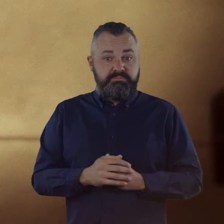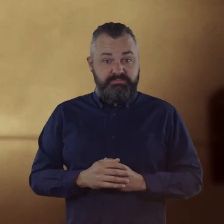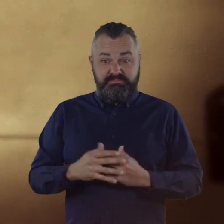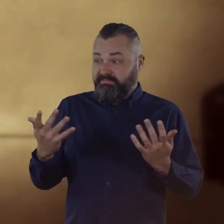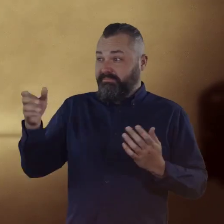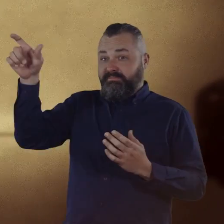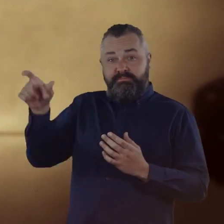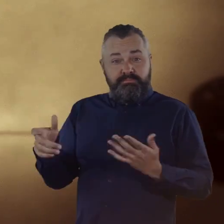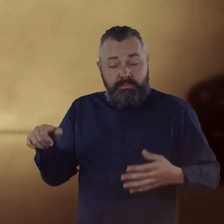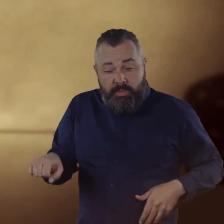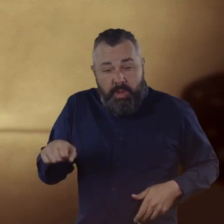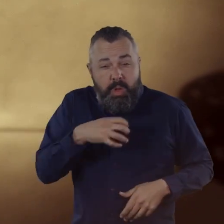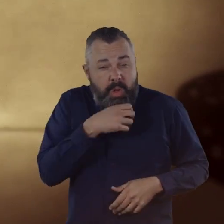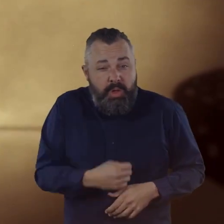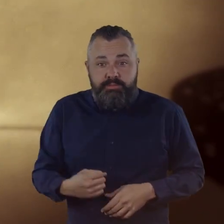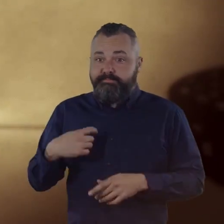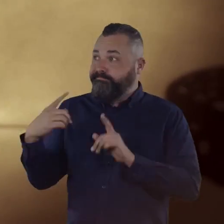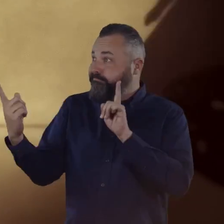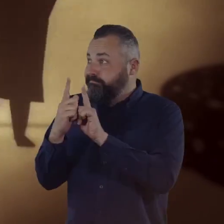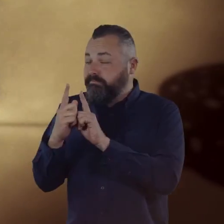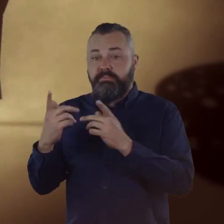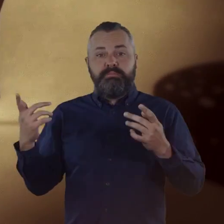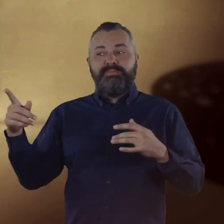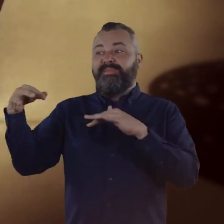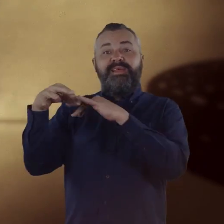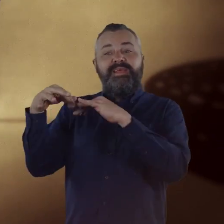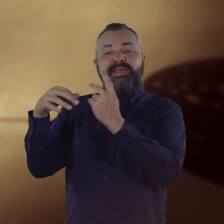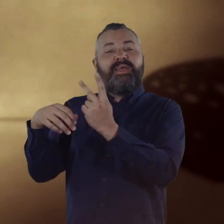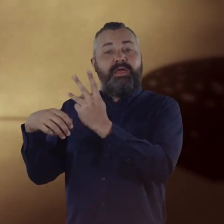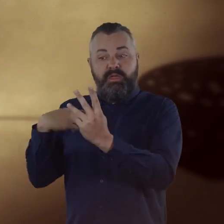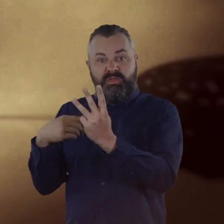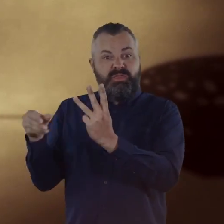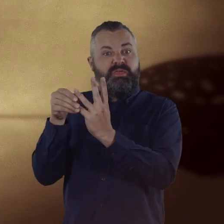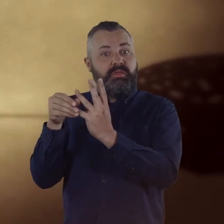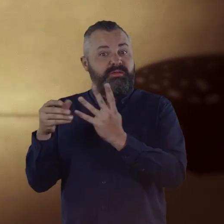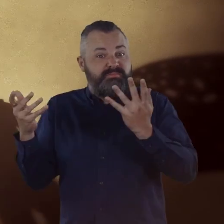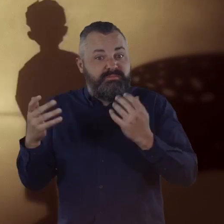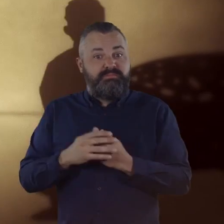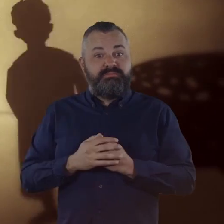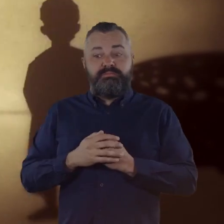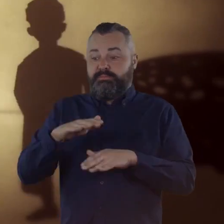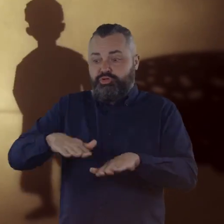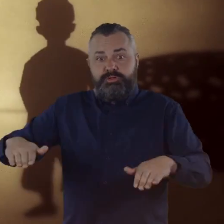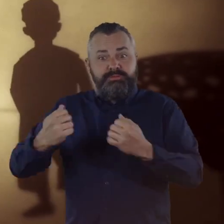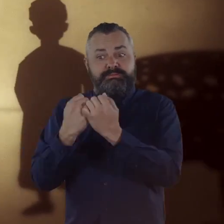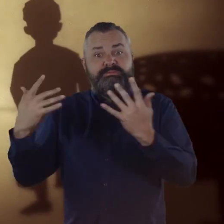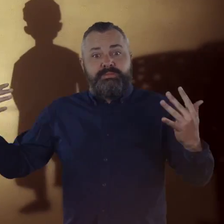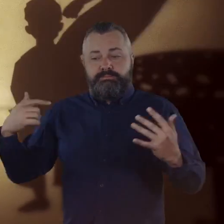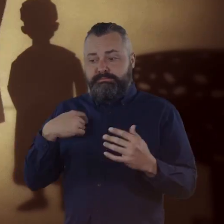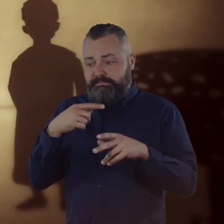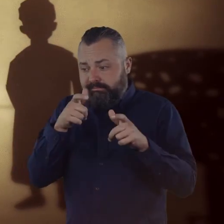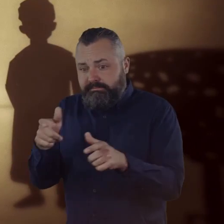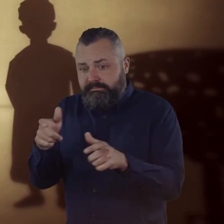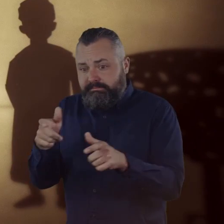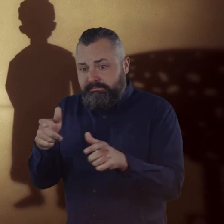They can take somebody older, somebody, as a second wife, maybe, or a bunch of children, and